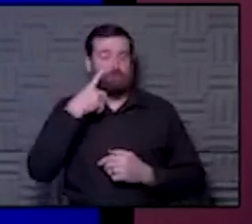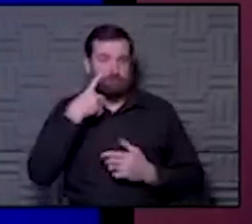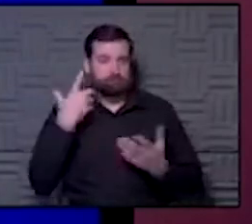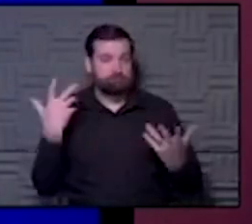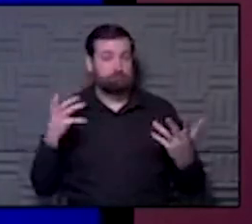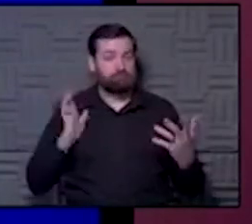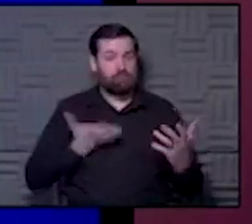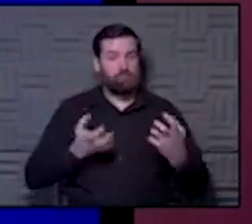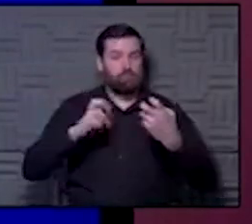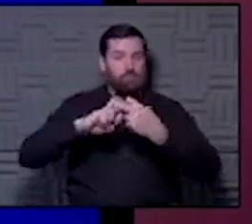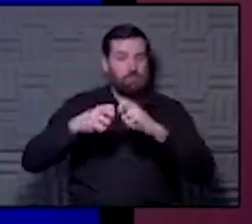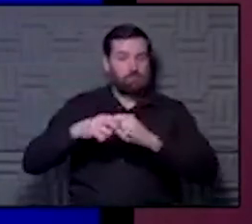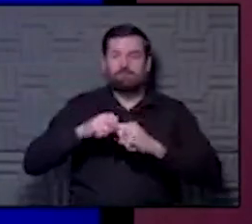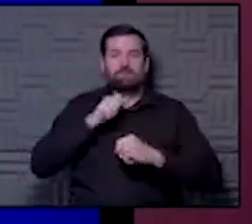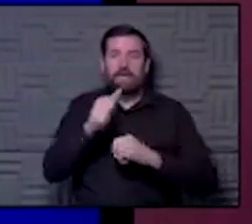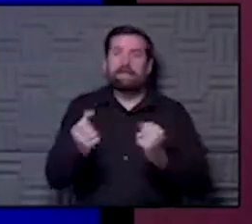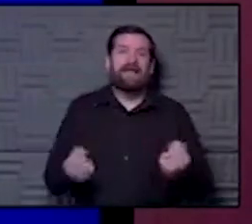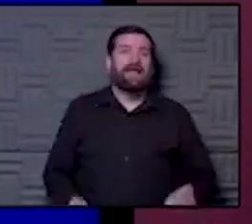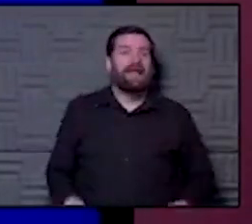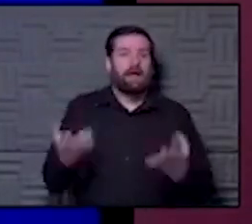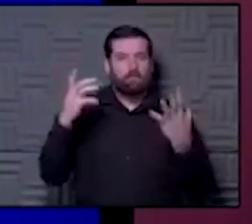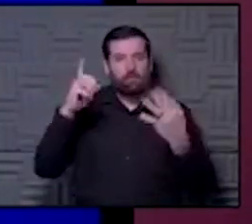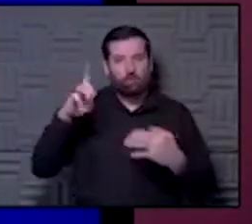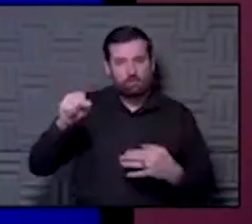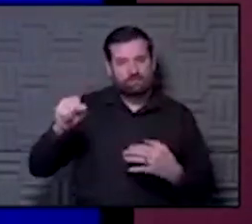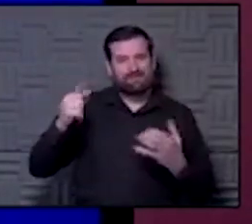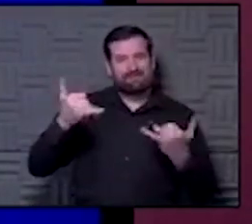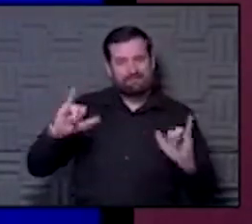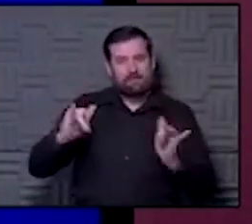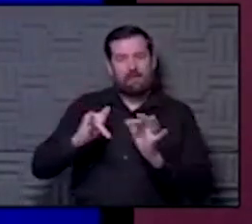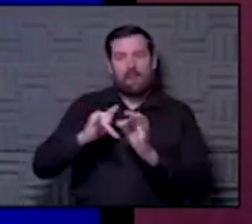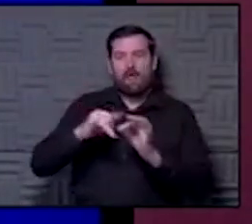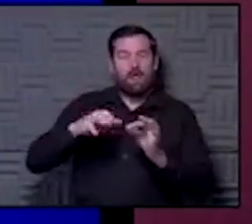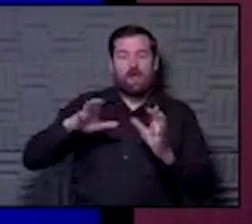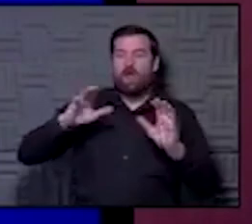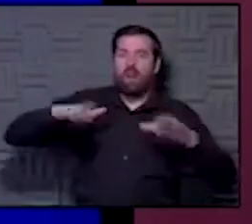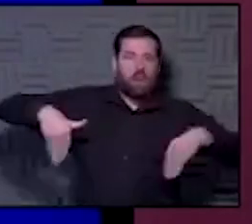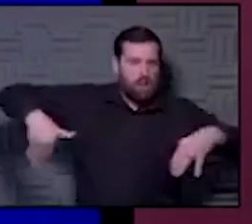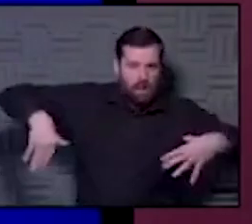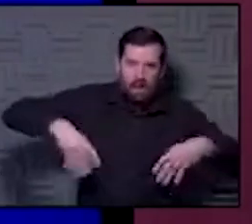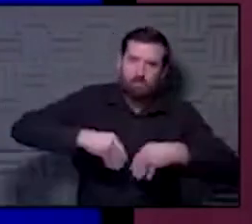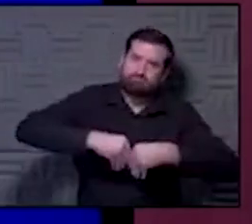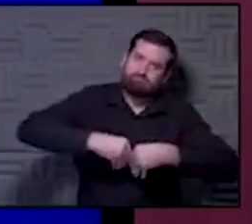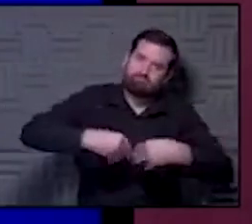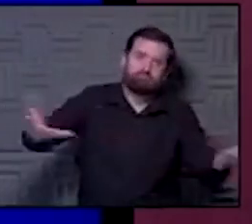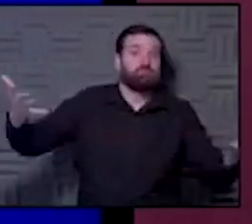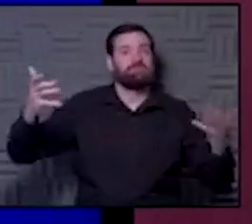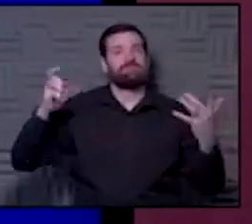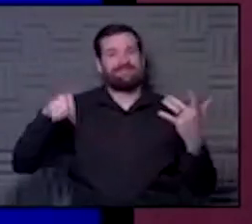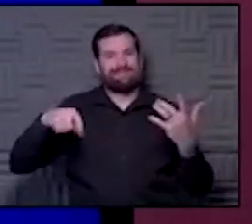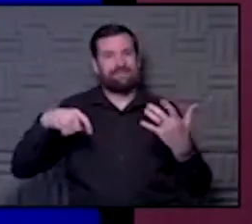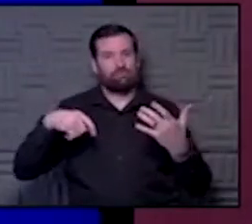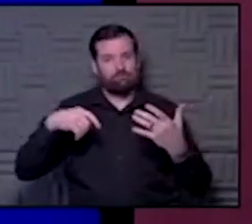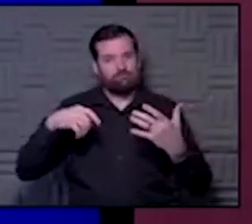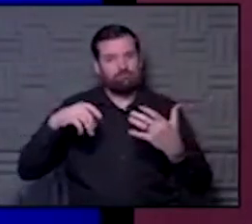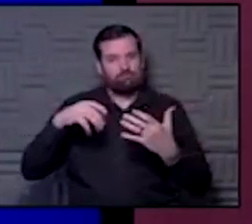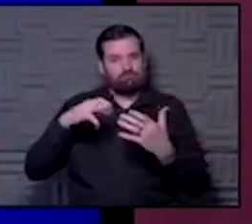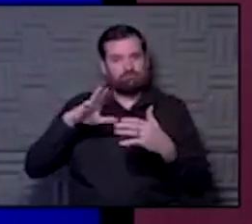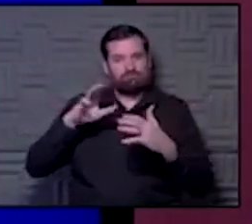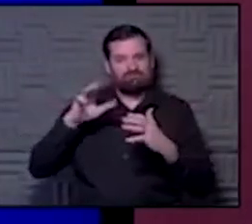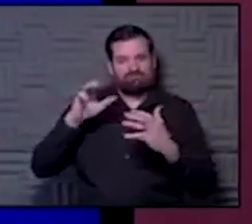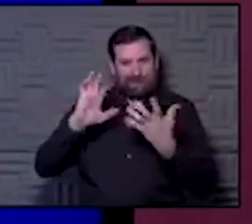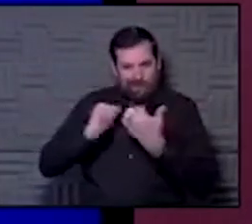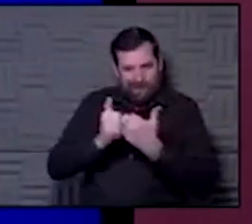now, our problem isn't number of doses. We're still lagging behind getting the doses into arms. So we really need to work on our logistics